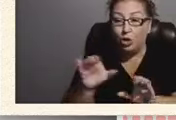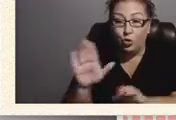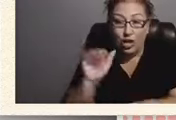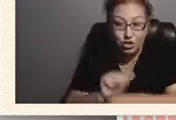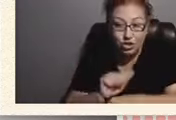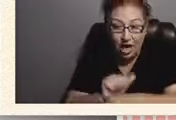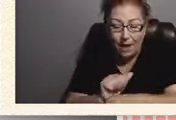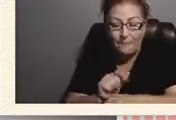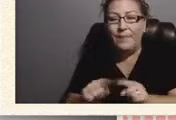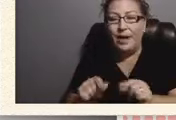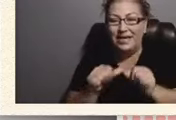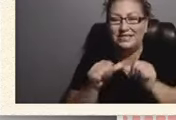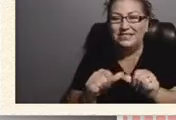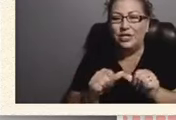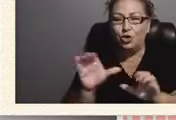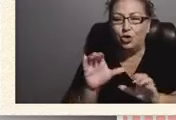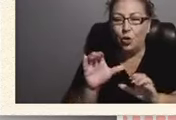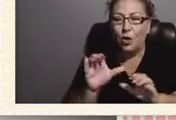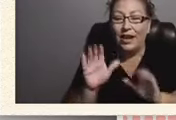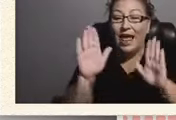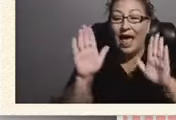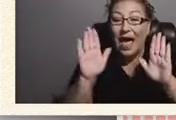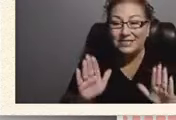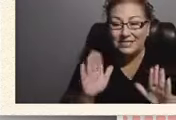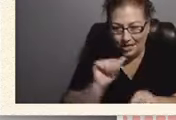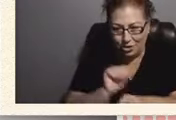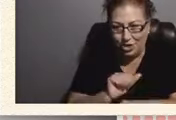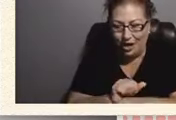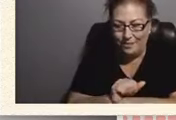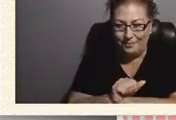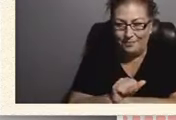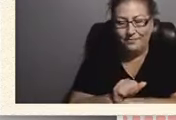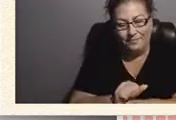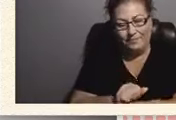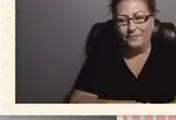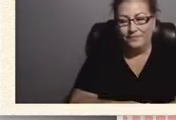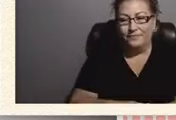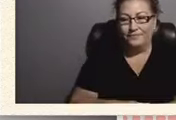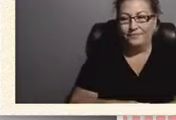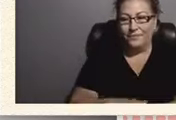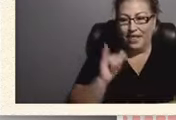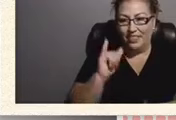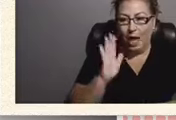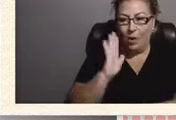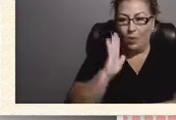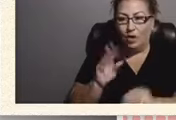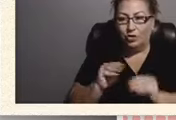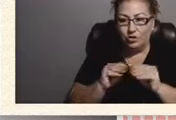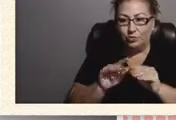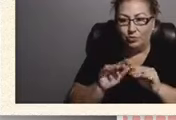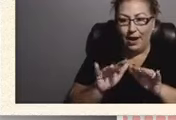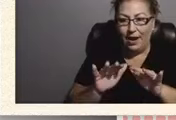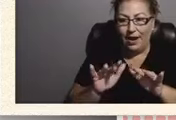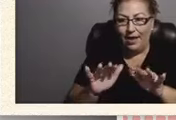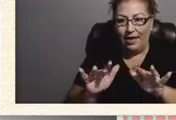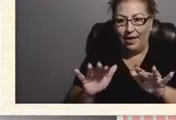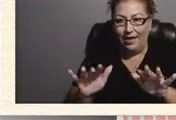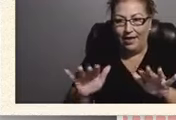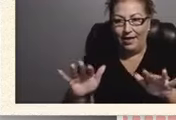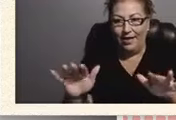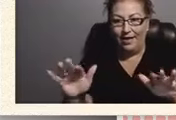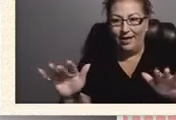doing the excellent job but spread it's it's spreading it it's gonna spread